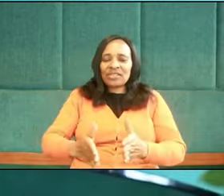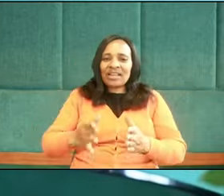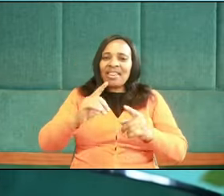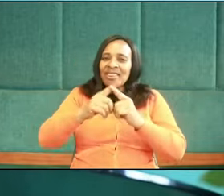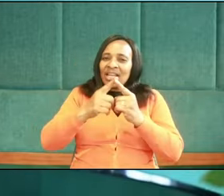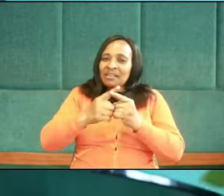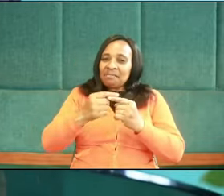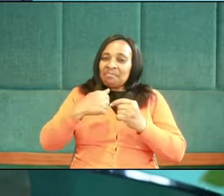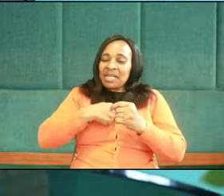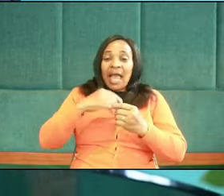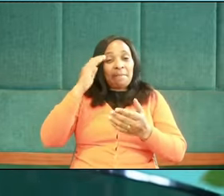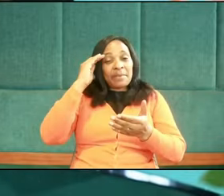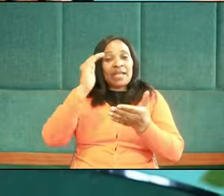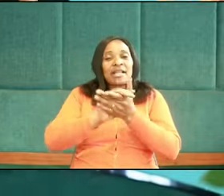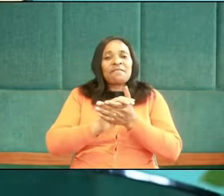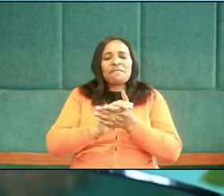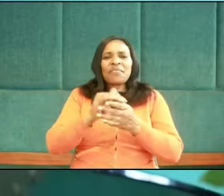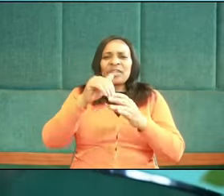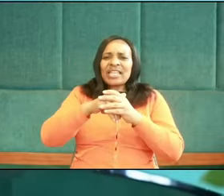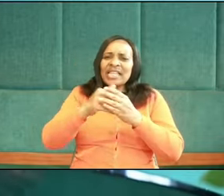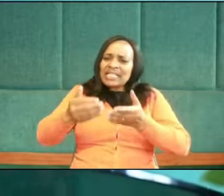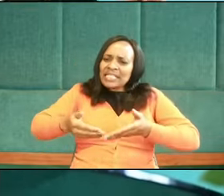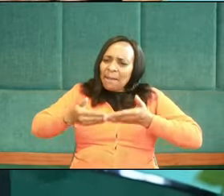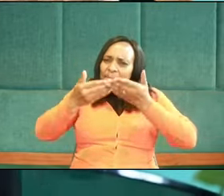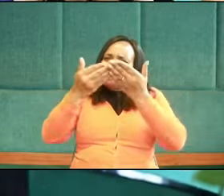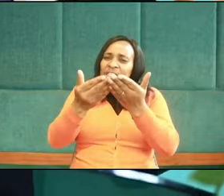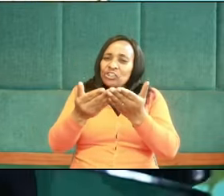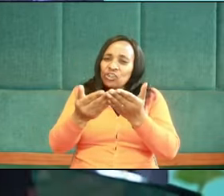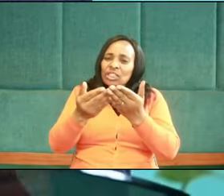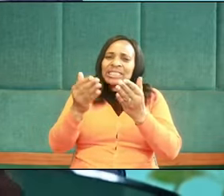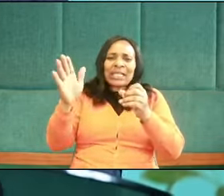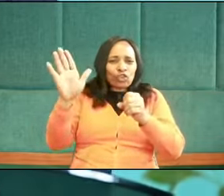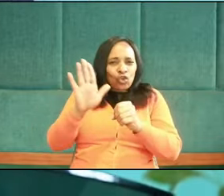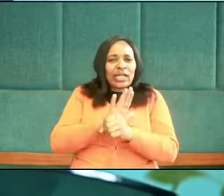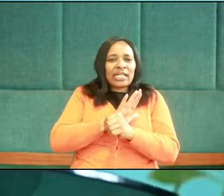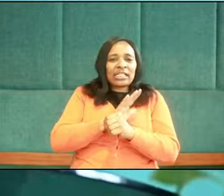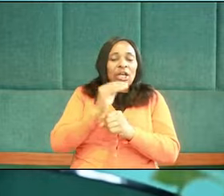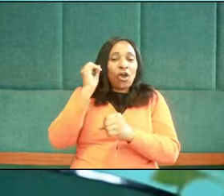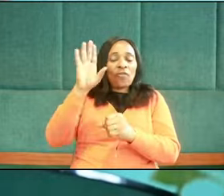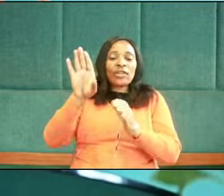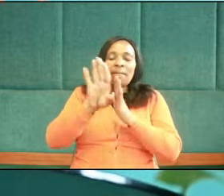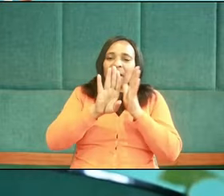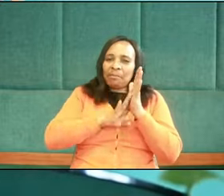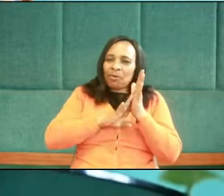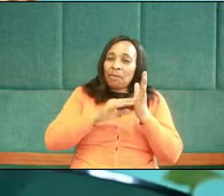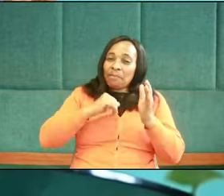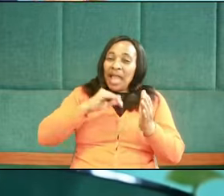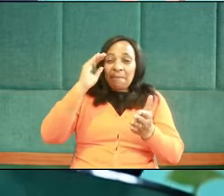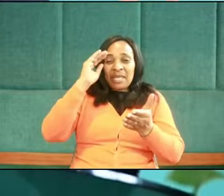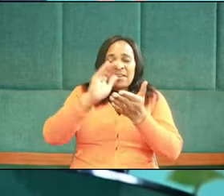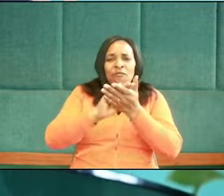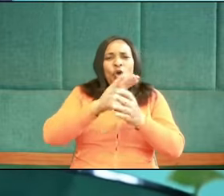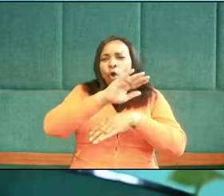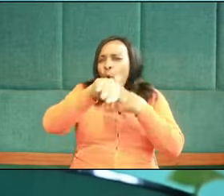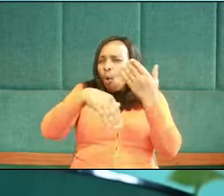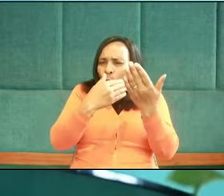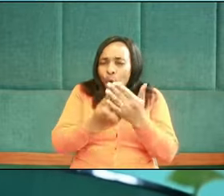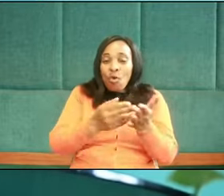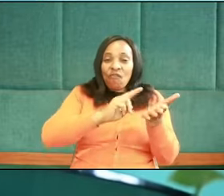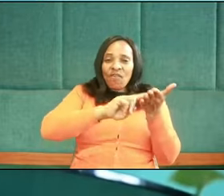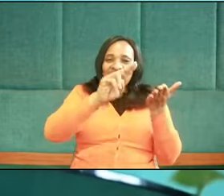finally, brethren, I believe in the summation or the totality of the Bible. I believe that all Scripture